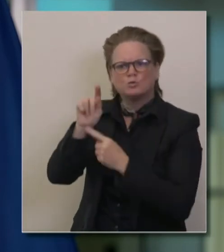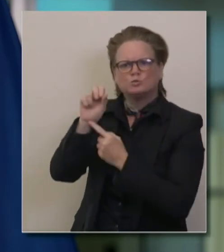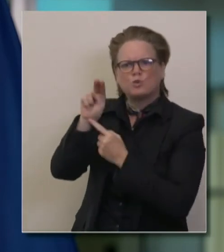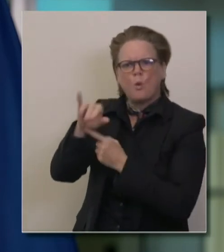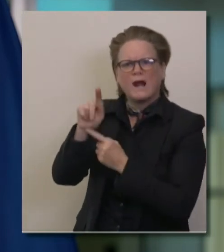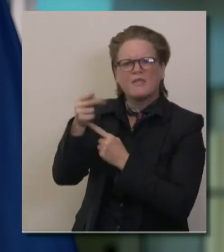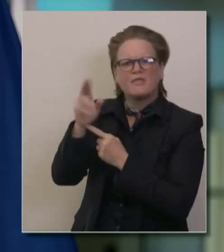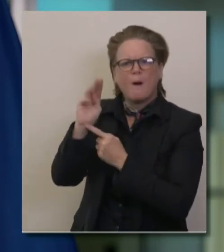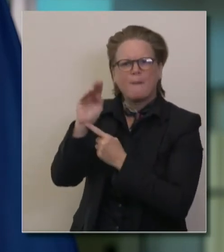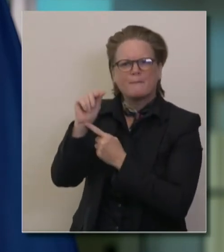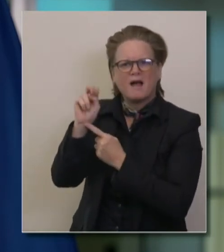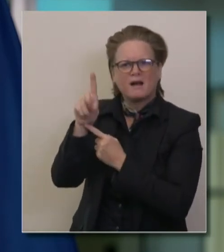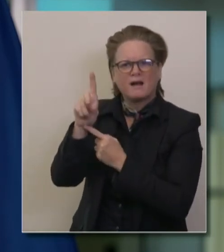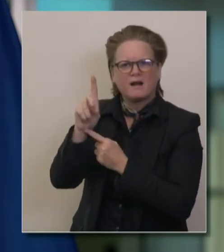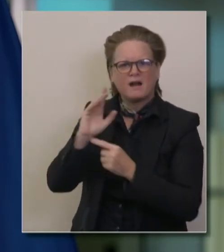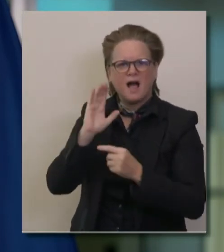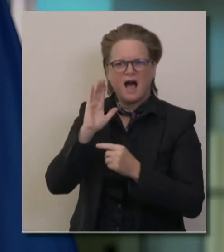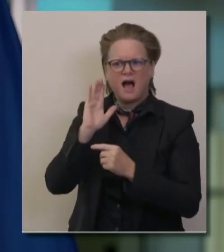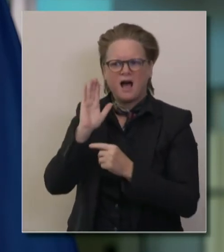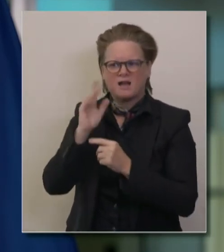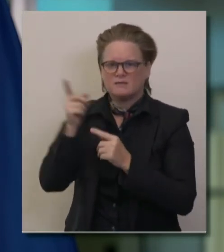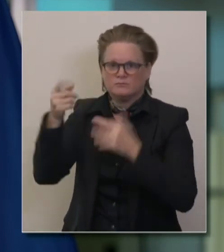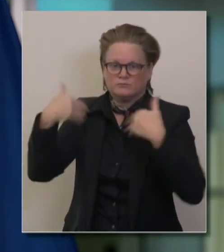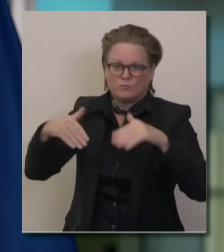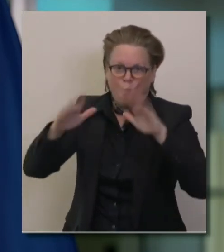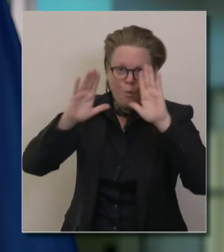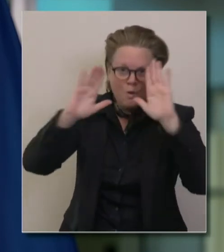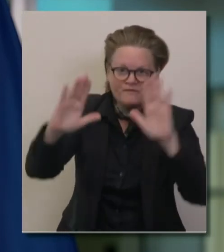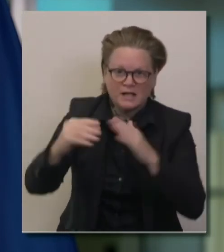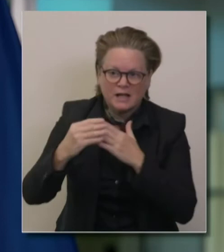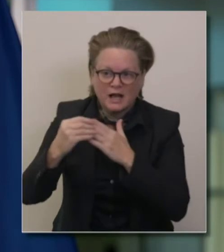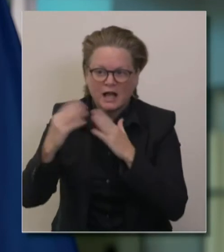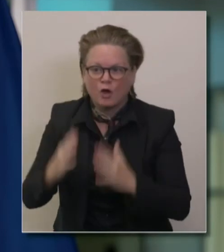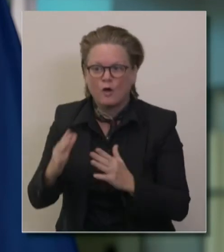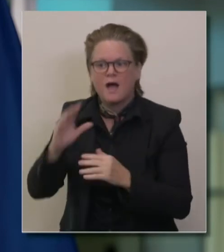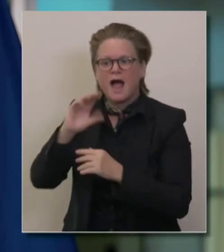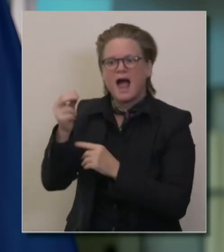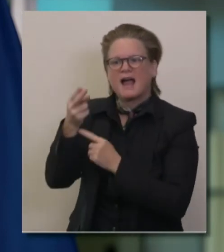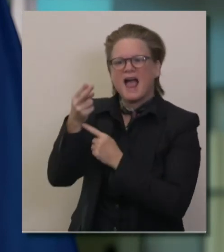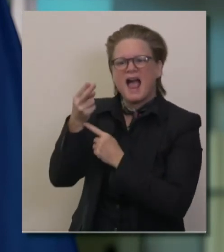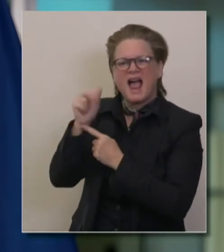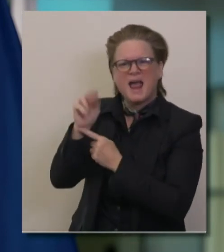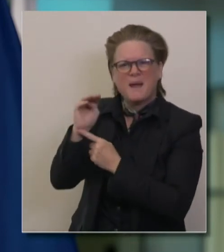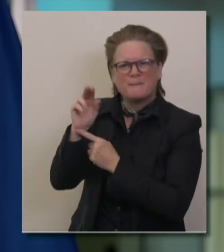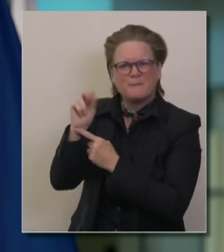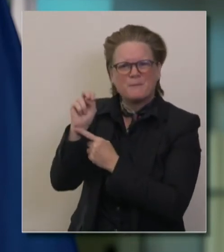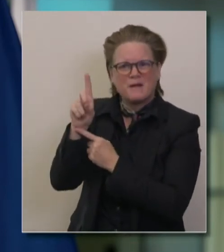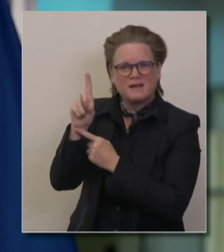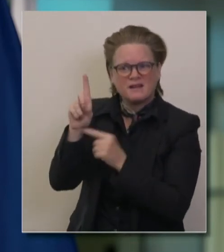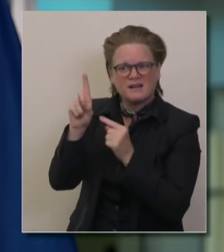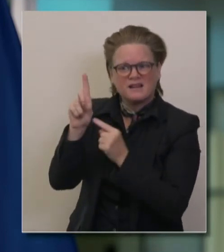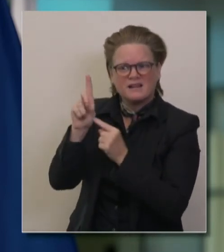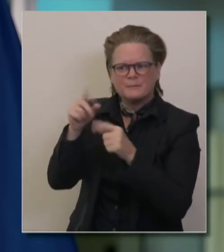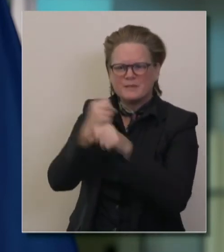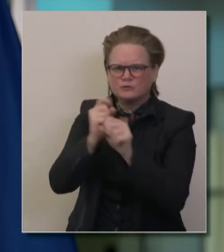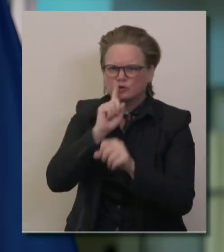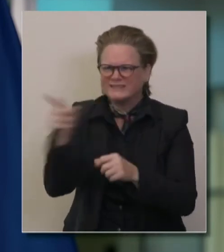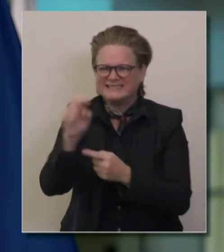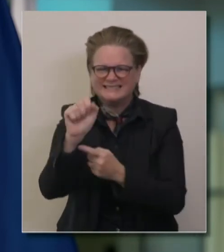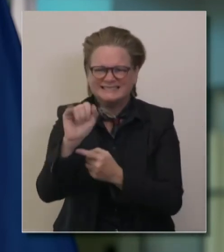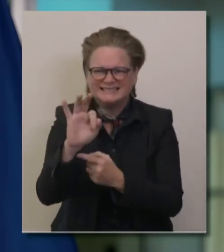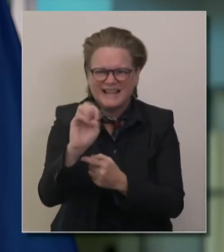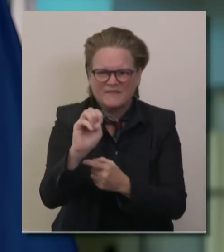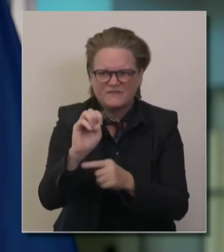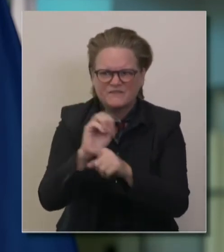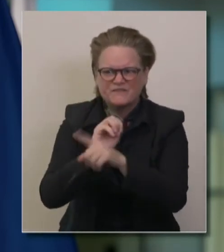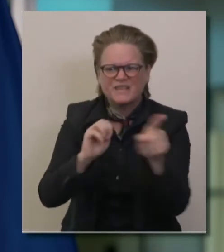incredible leadership of Linda Darling-Hammond to advance the collective cause of safely, safely getting our kids